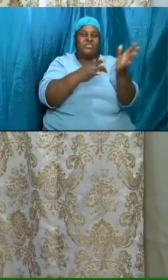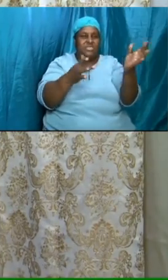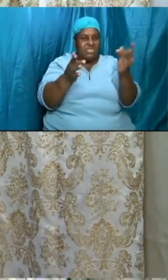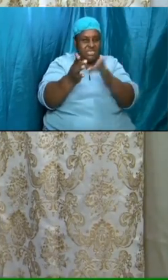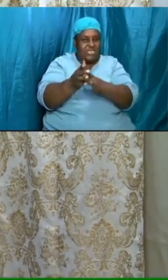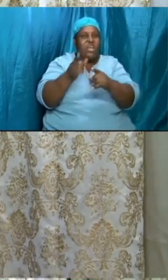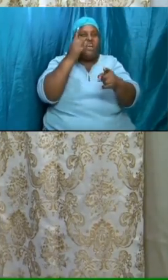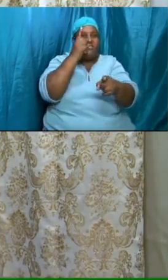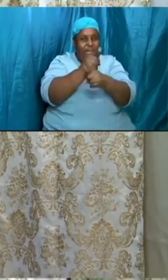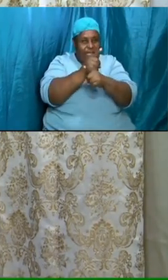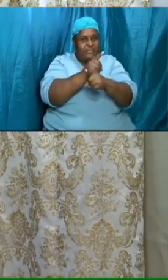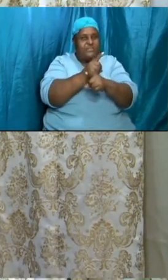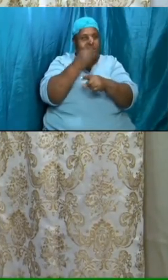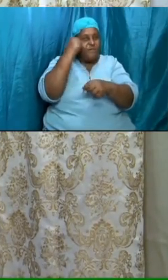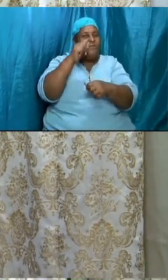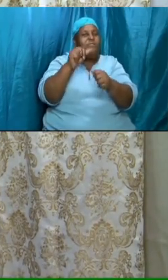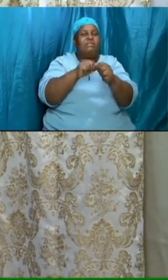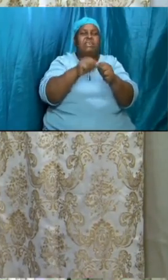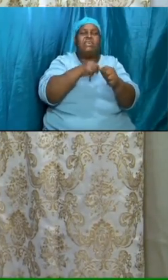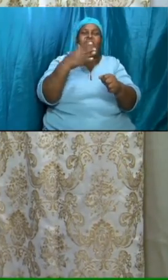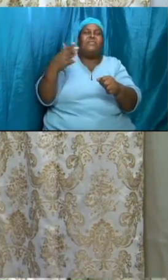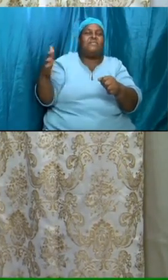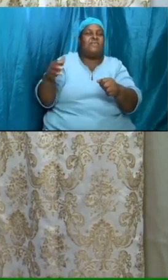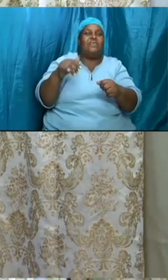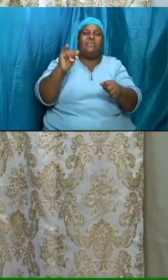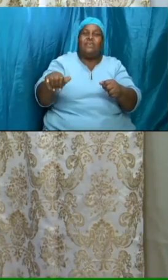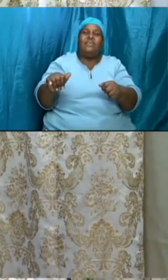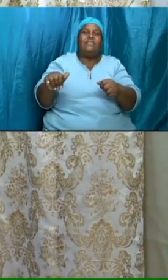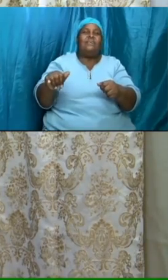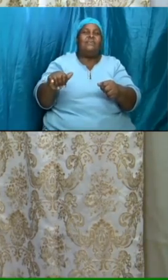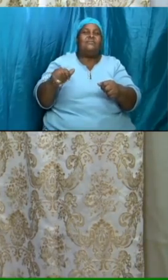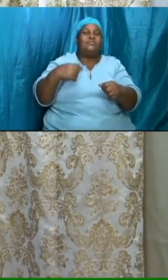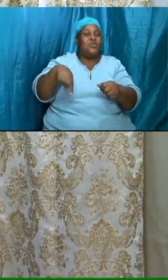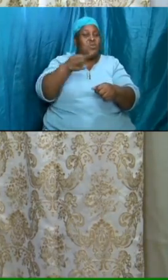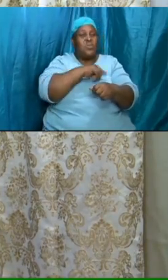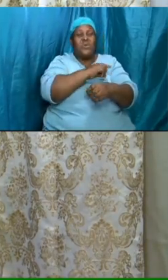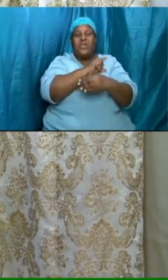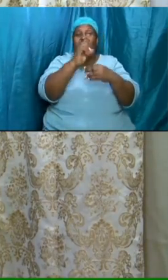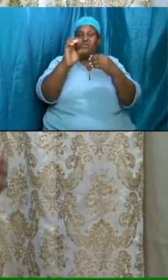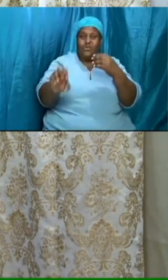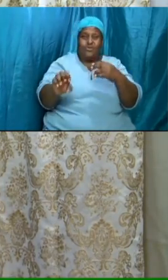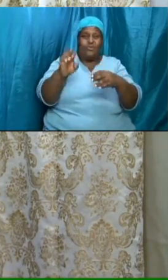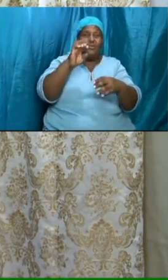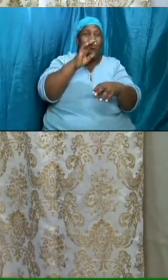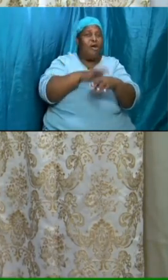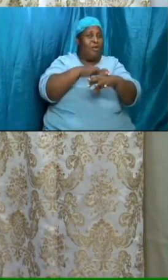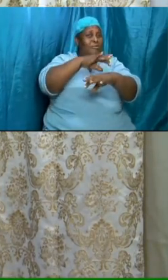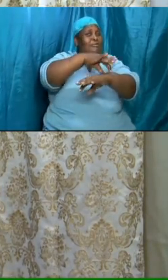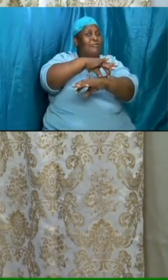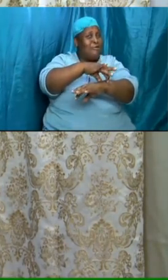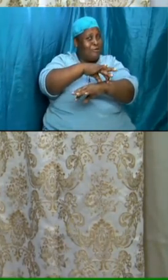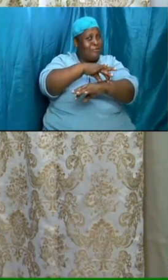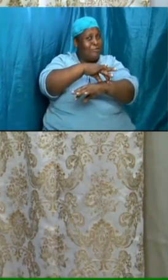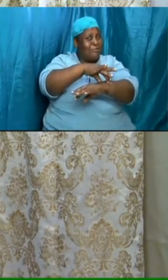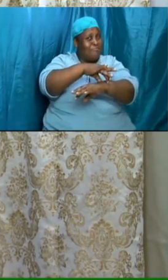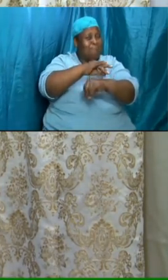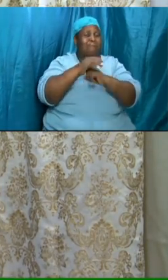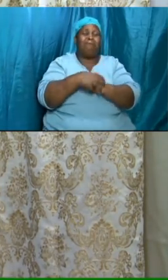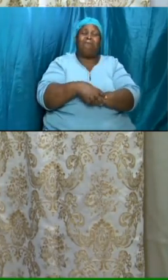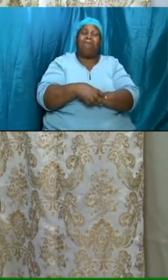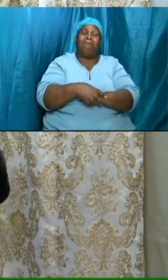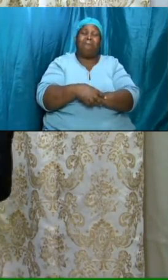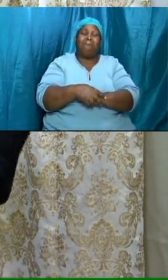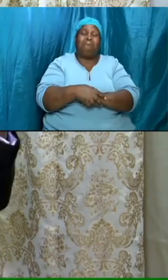brothers and sisters we will give an account to god i won't have to read those scriptures again but it is there in the book of